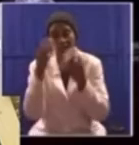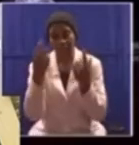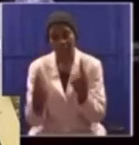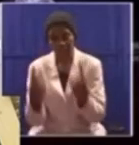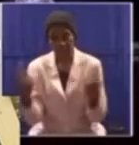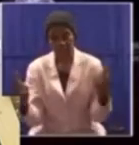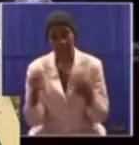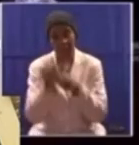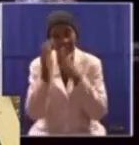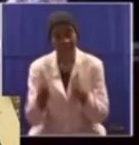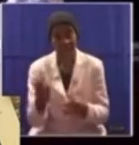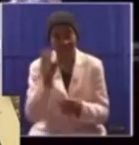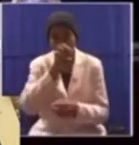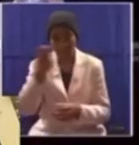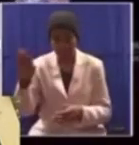EFF.